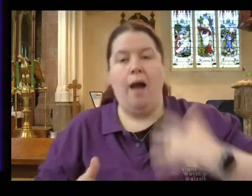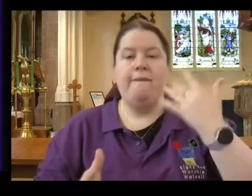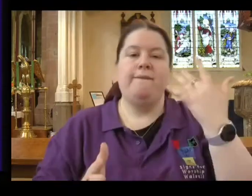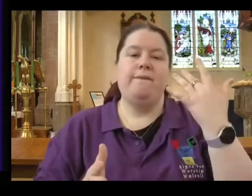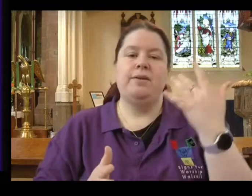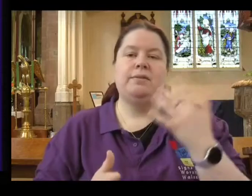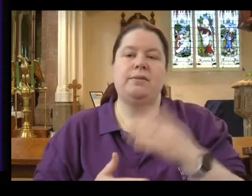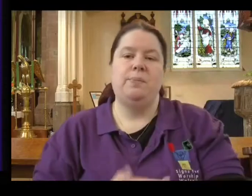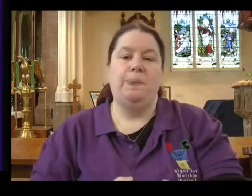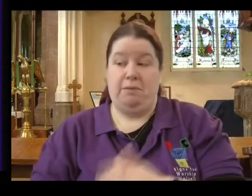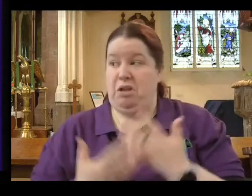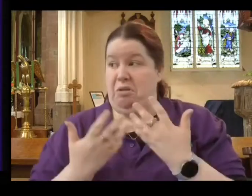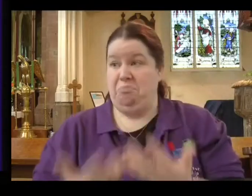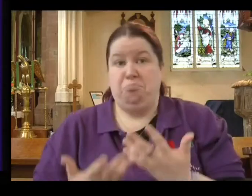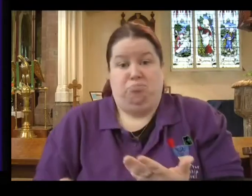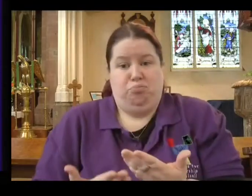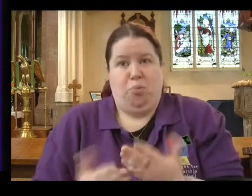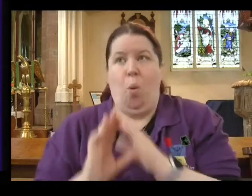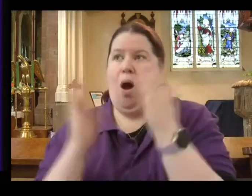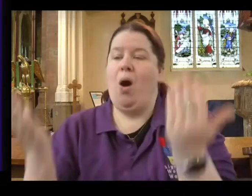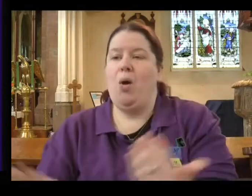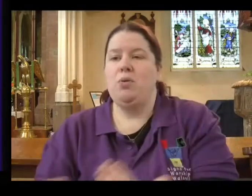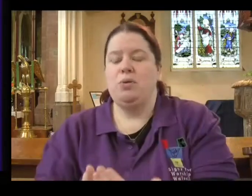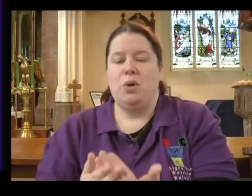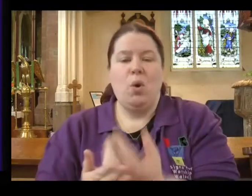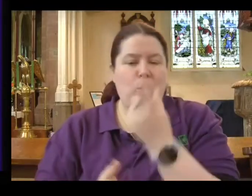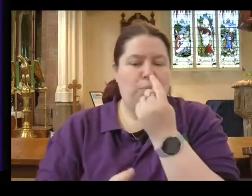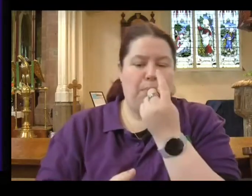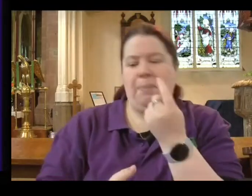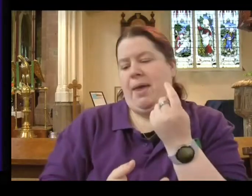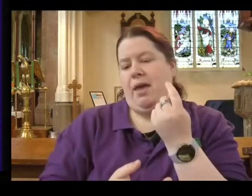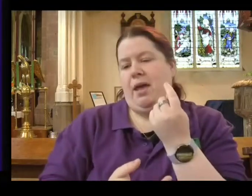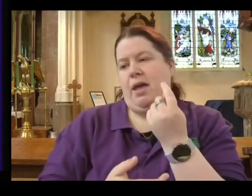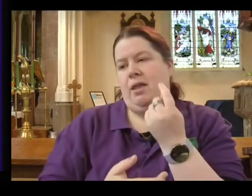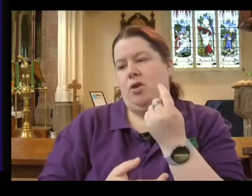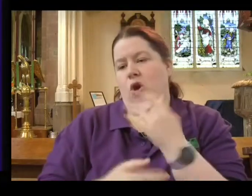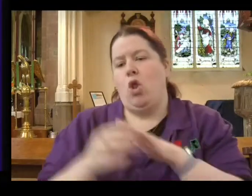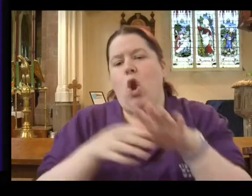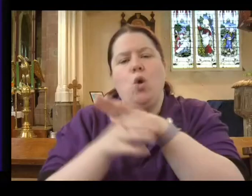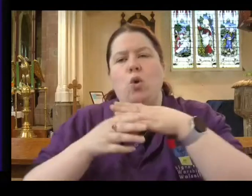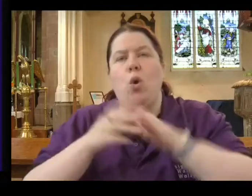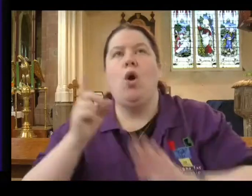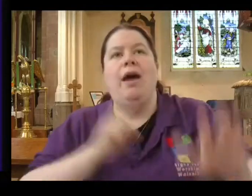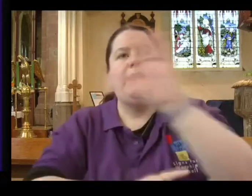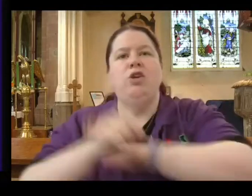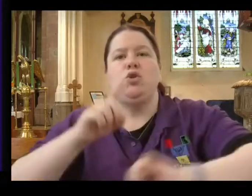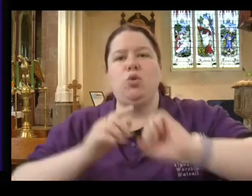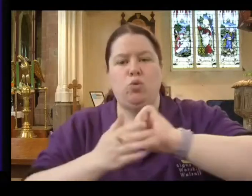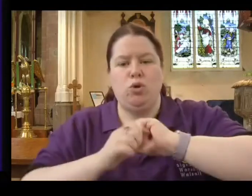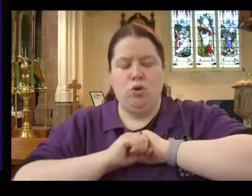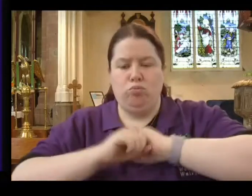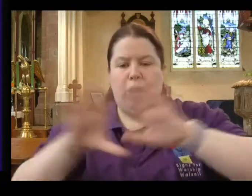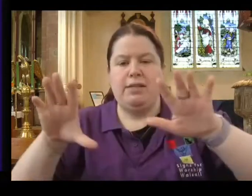the modern world, it might seem like the kind of church that regularly features in the local press or even the national press. Oh yeah, that's happened to